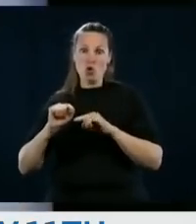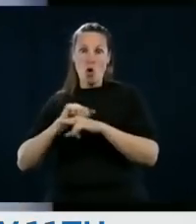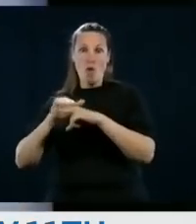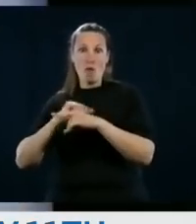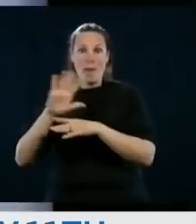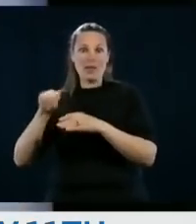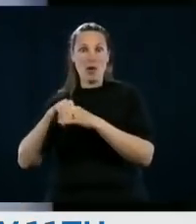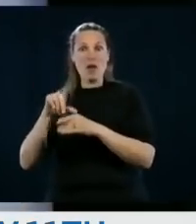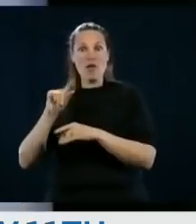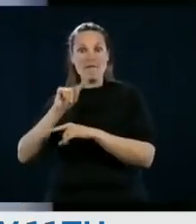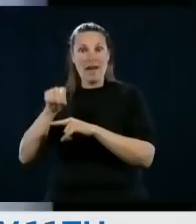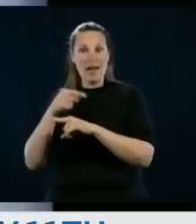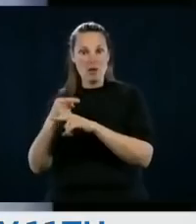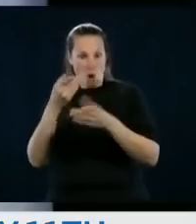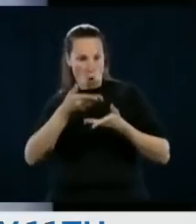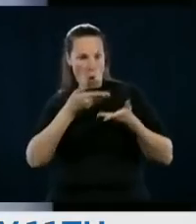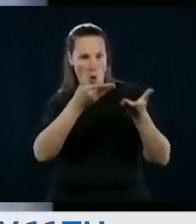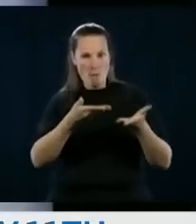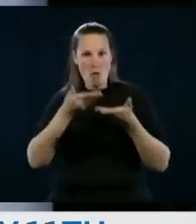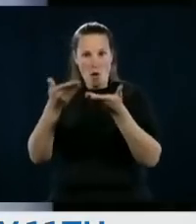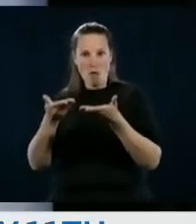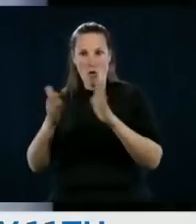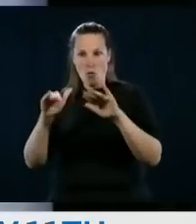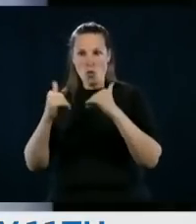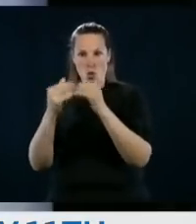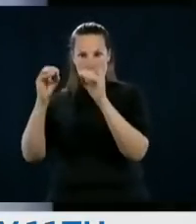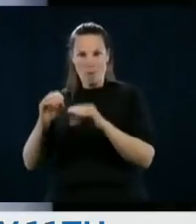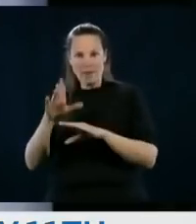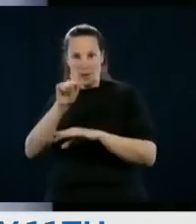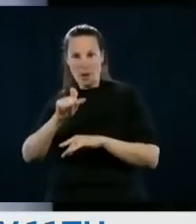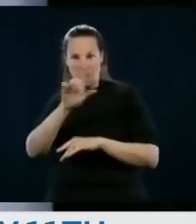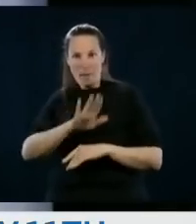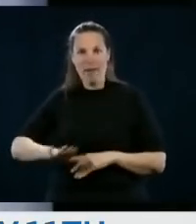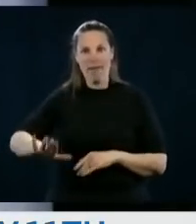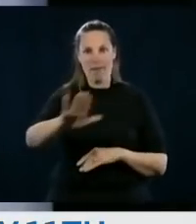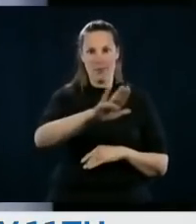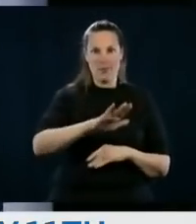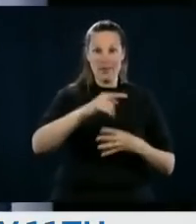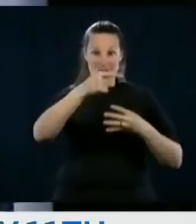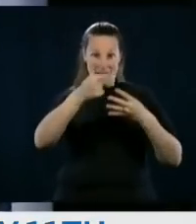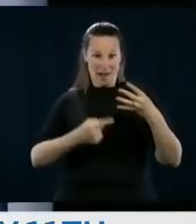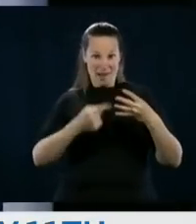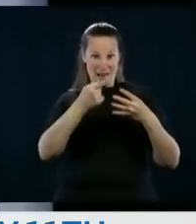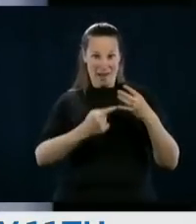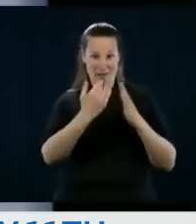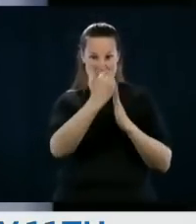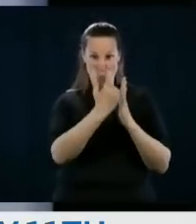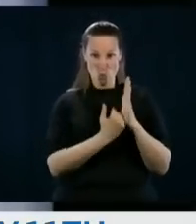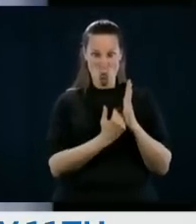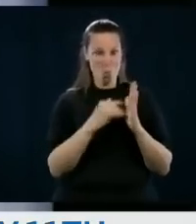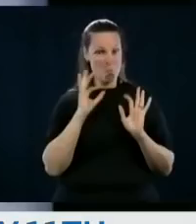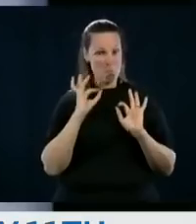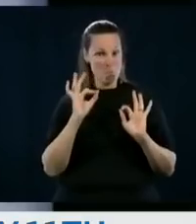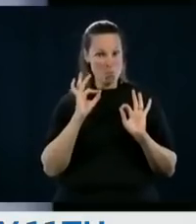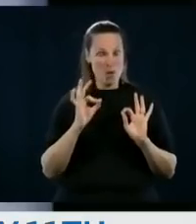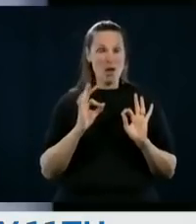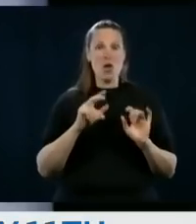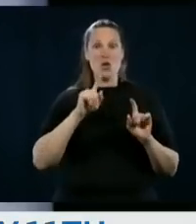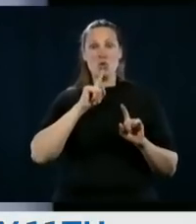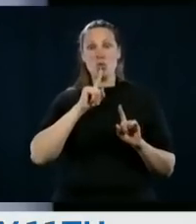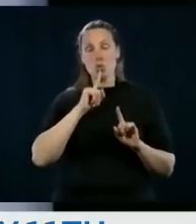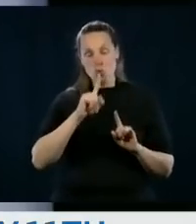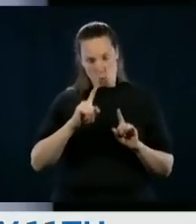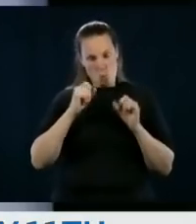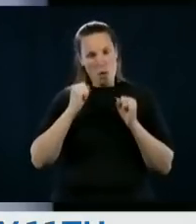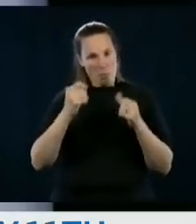hours, university-level training that will be offered to all the teachers of Quebec. So, with these four measures, it is clear that